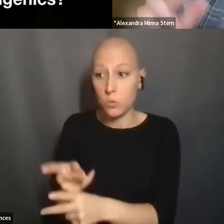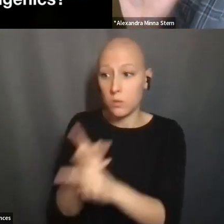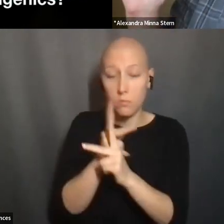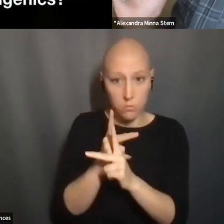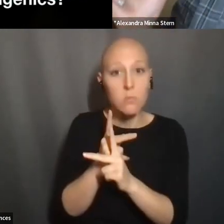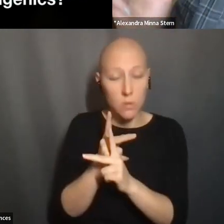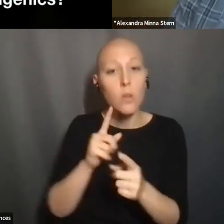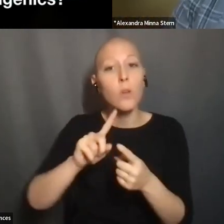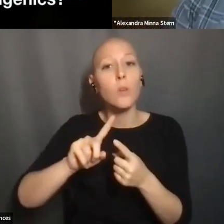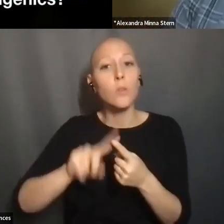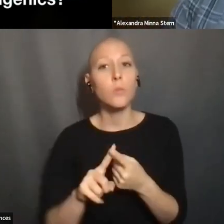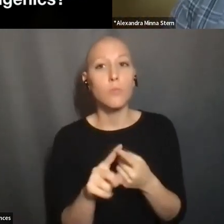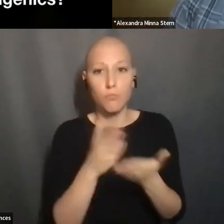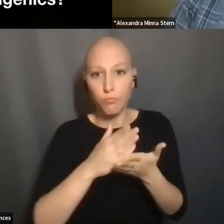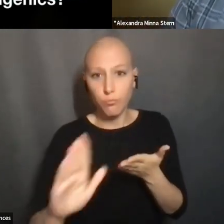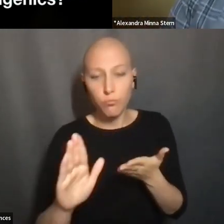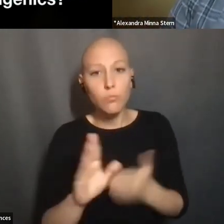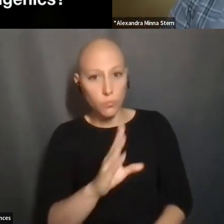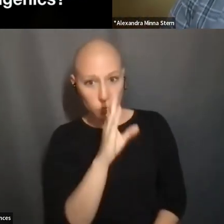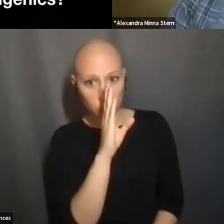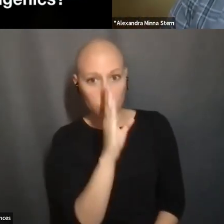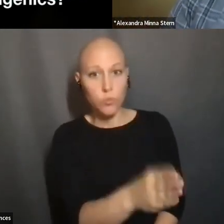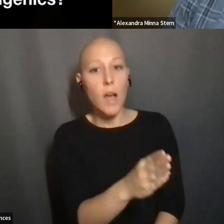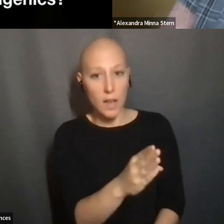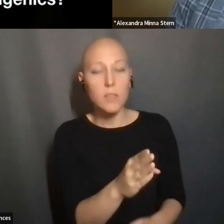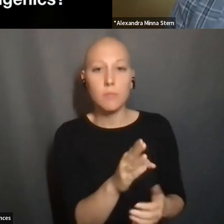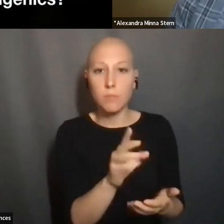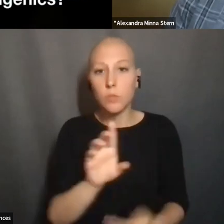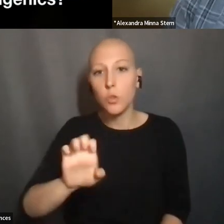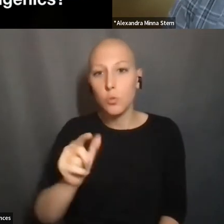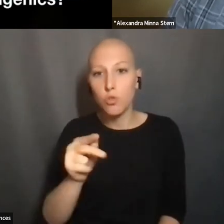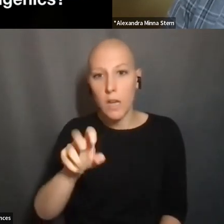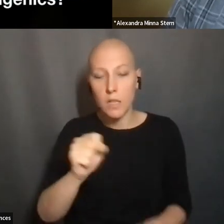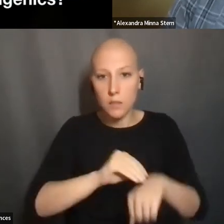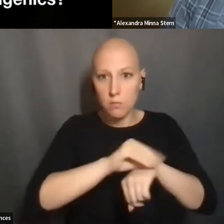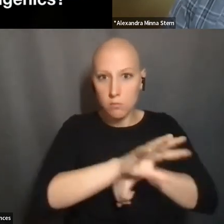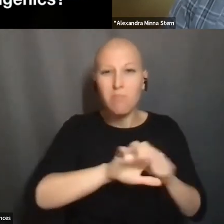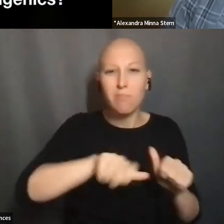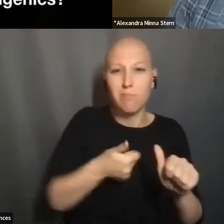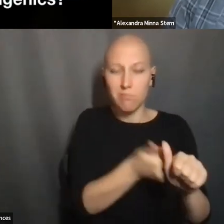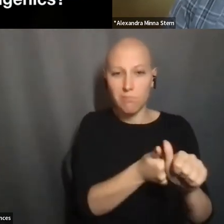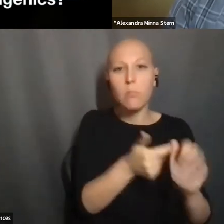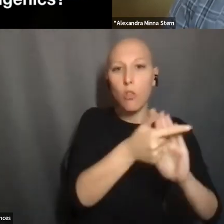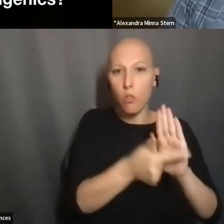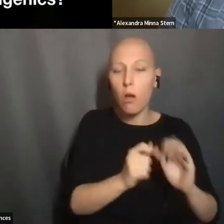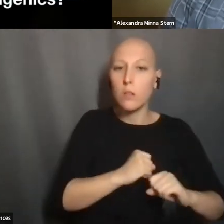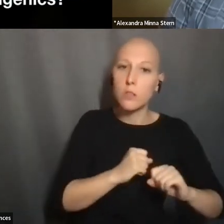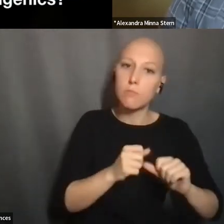OF THE DIRECTIVENESS OF EUGENICS THAT HAD BEEN BEHIND STERILIZATION LAWS, FOR EXAMPLE.